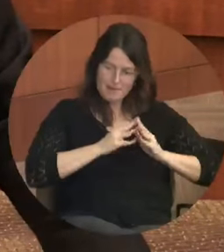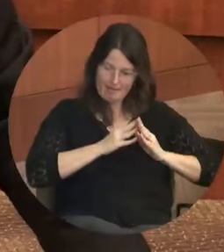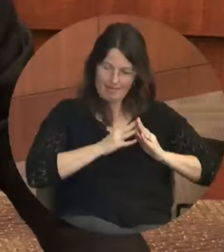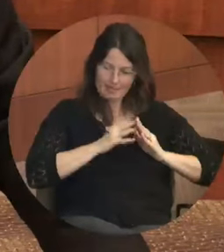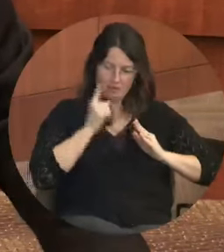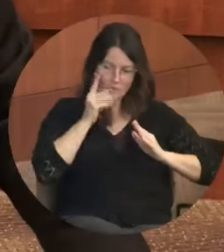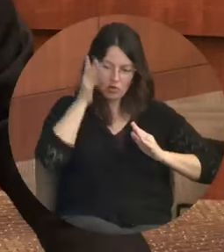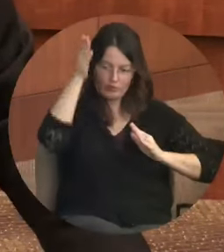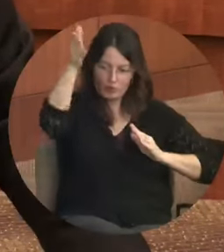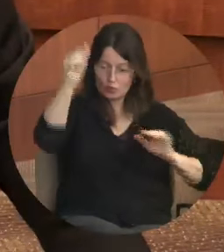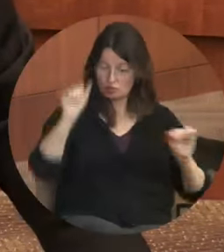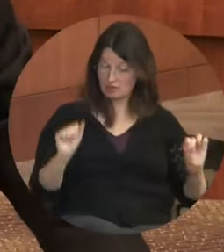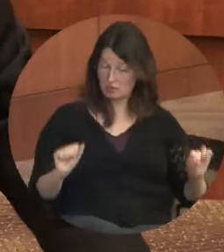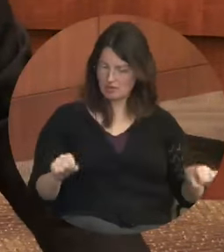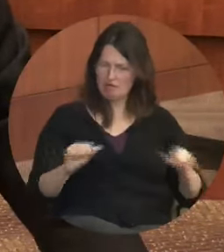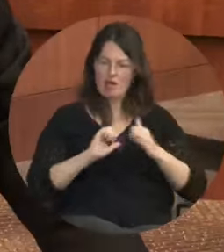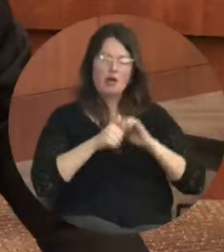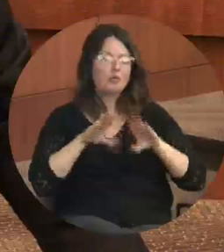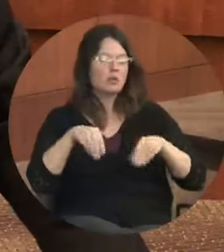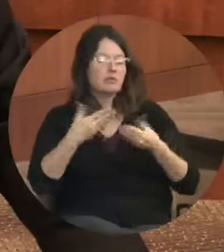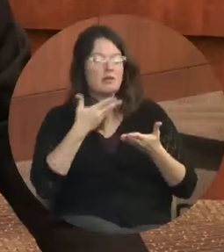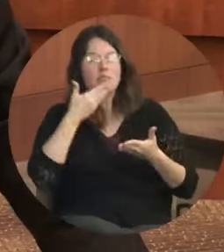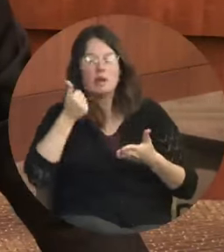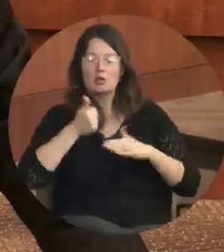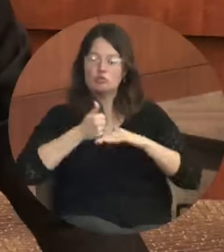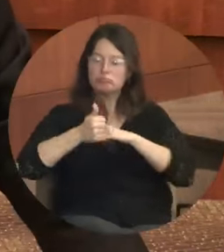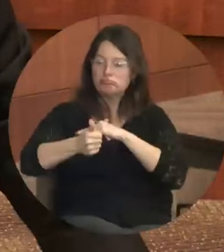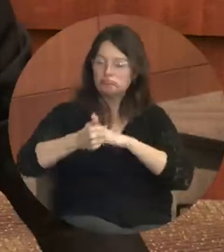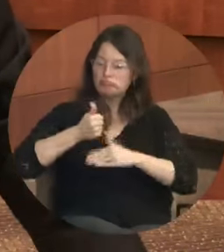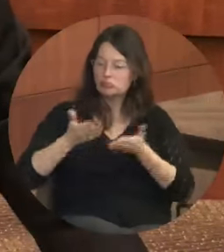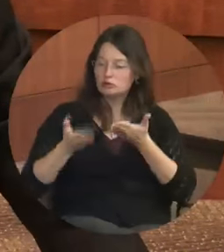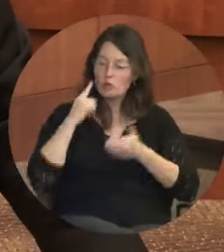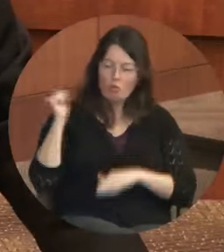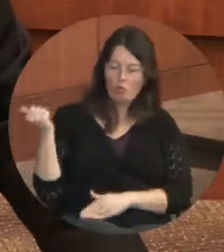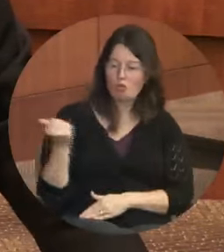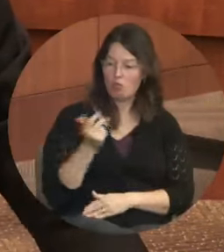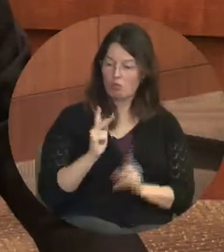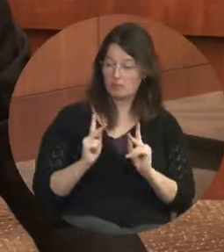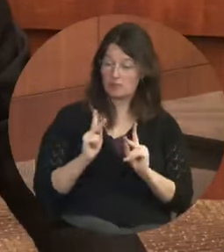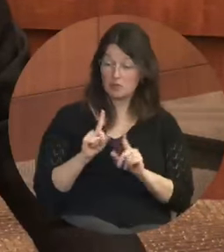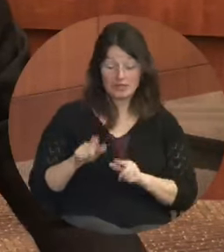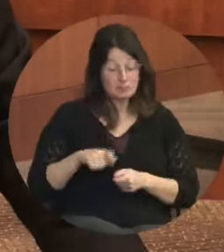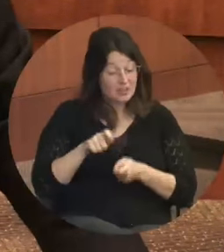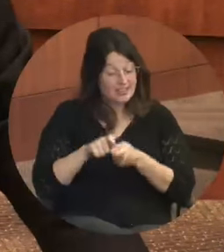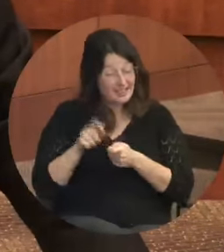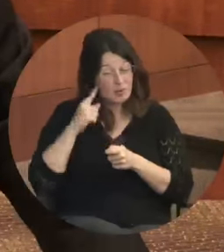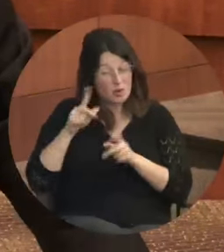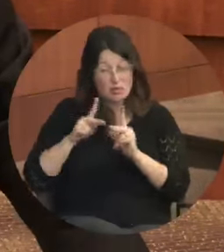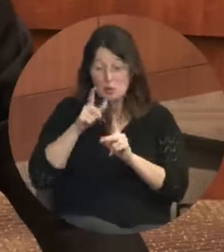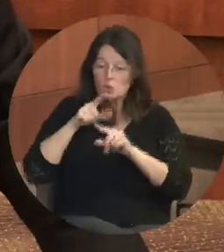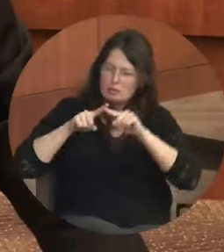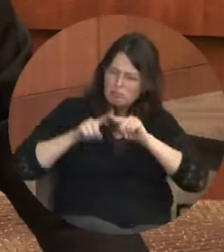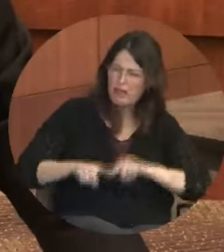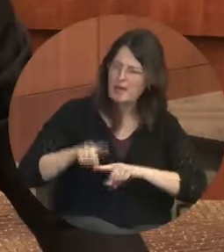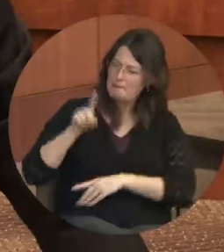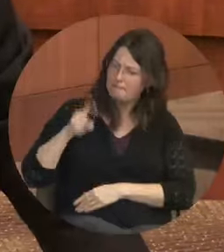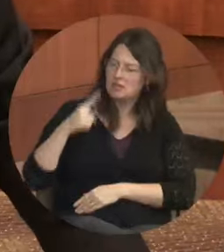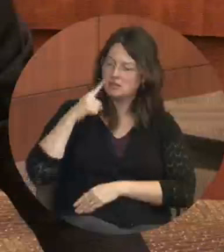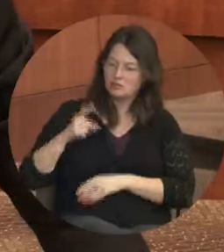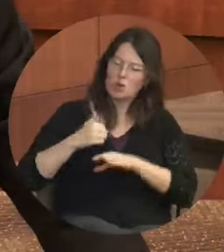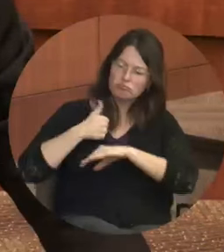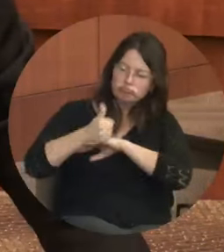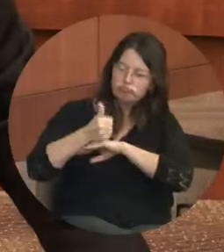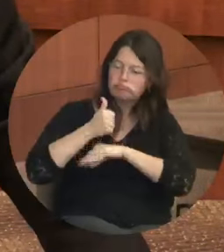So how can we provide better transportation services for all, especially those who depend on it for their means of